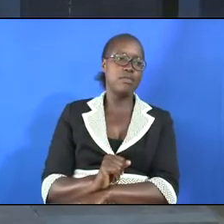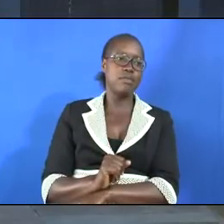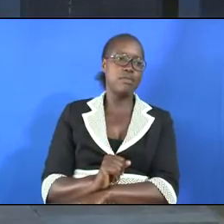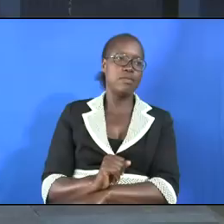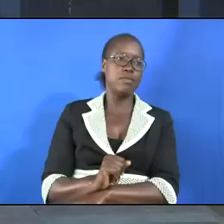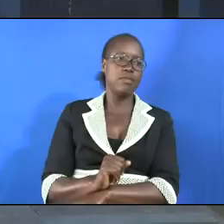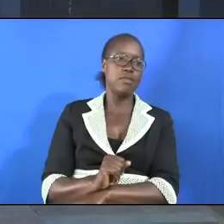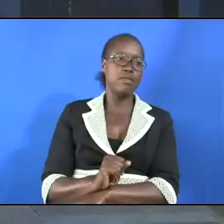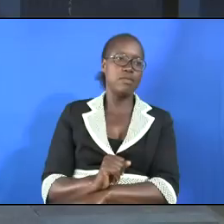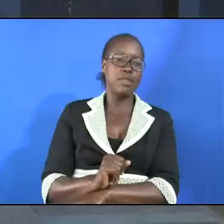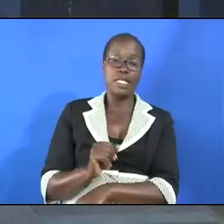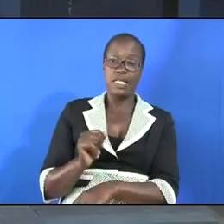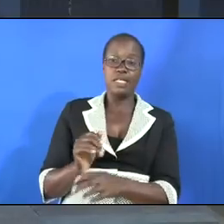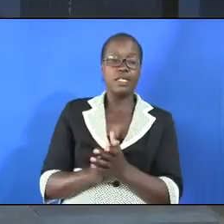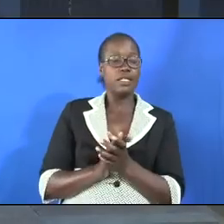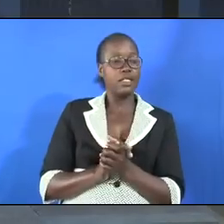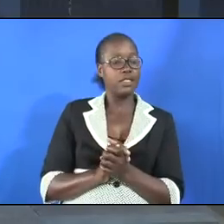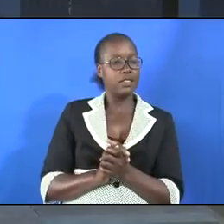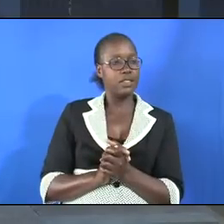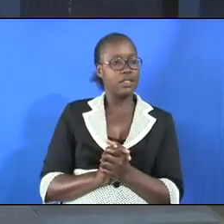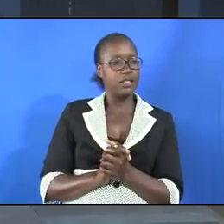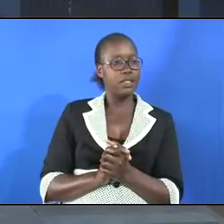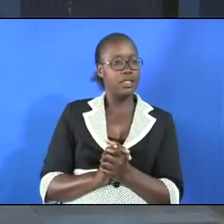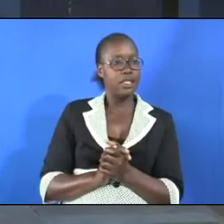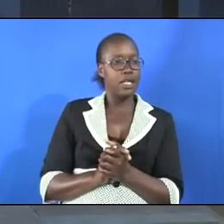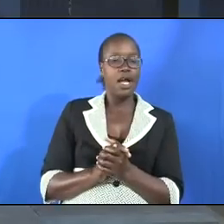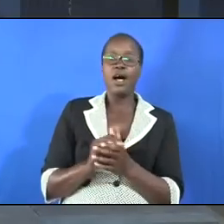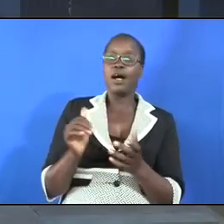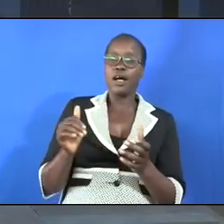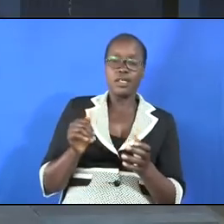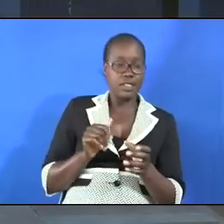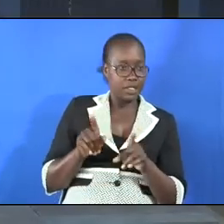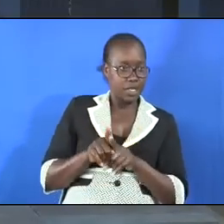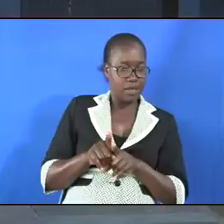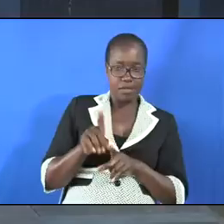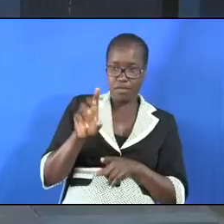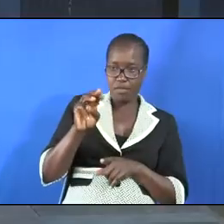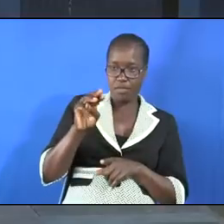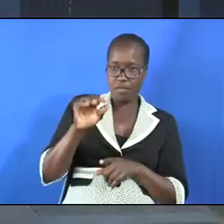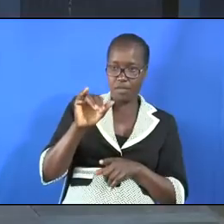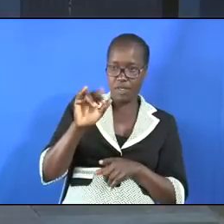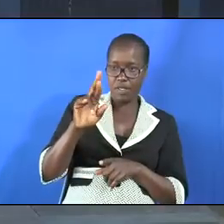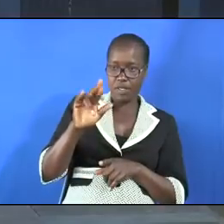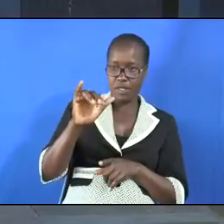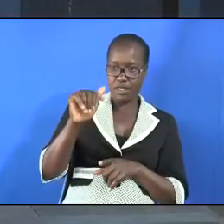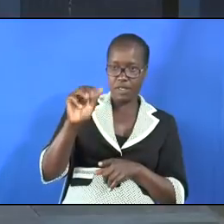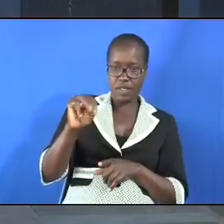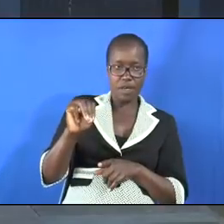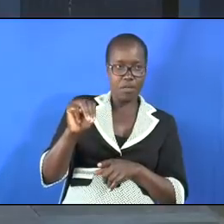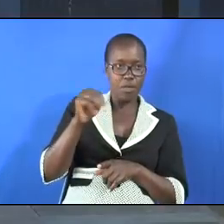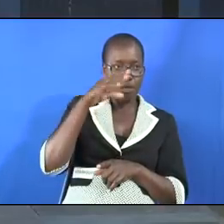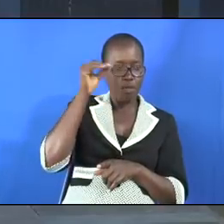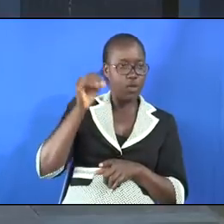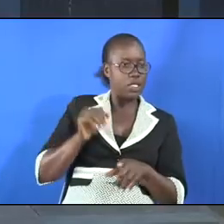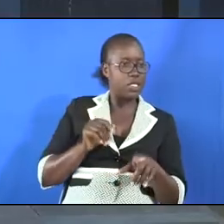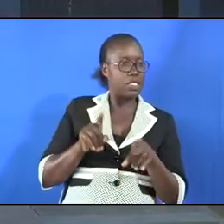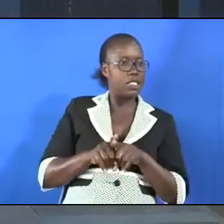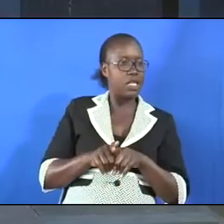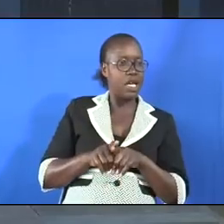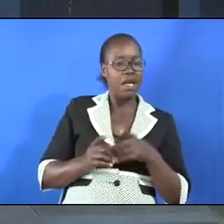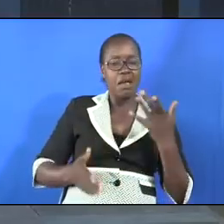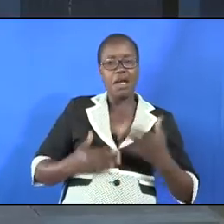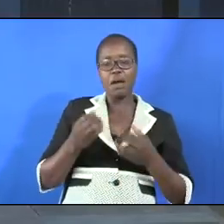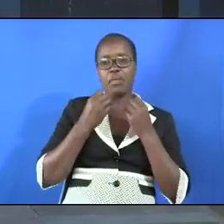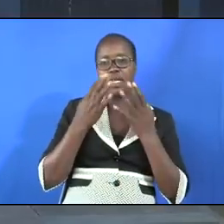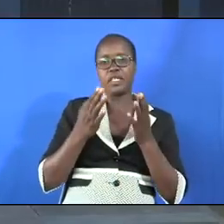and his sister Miriam were indignant. They were unhappy